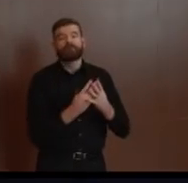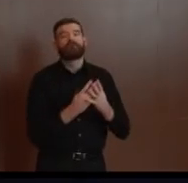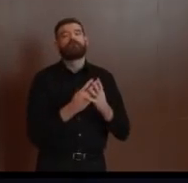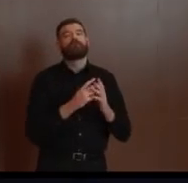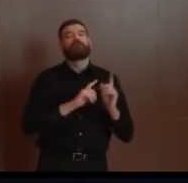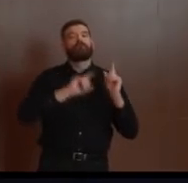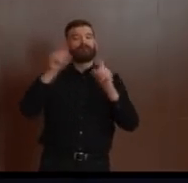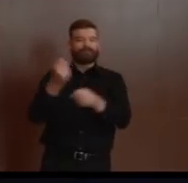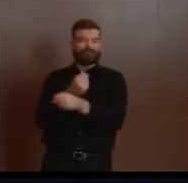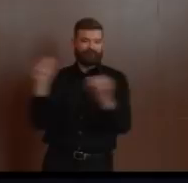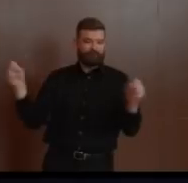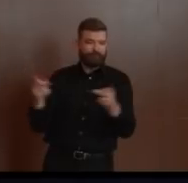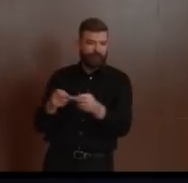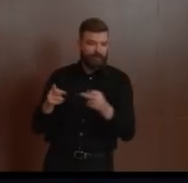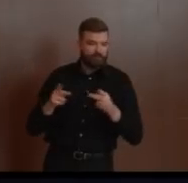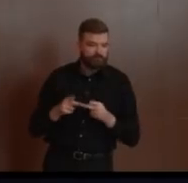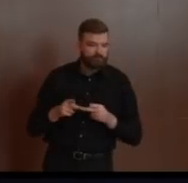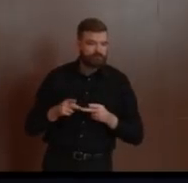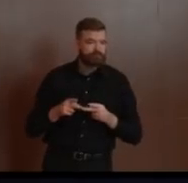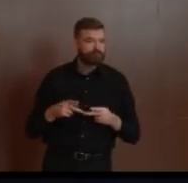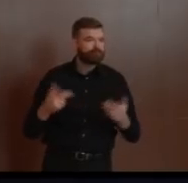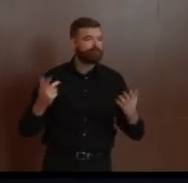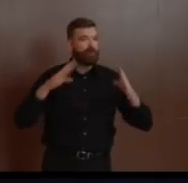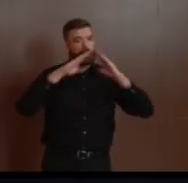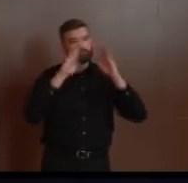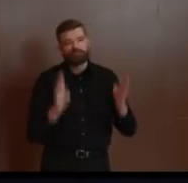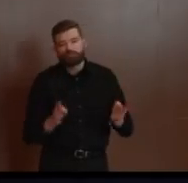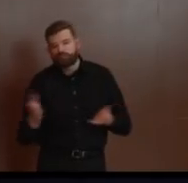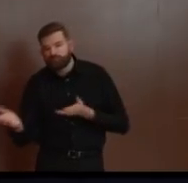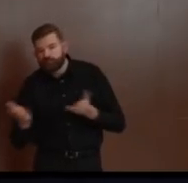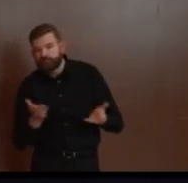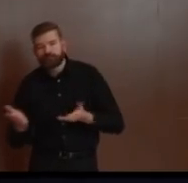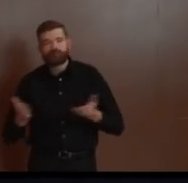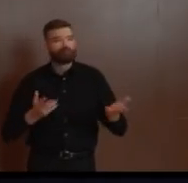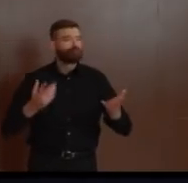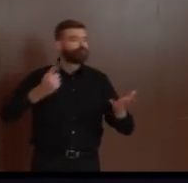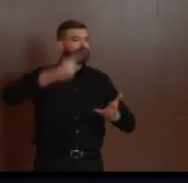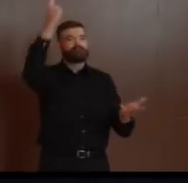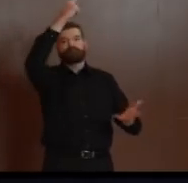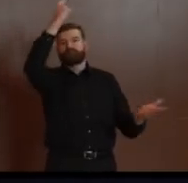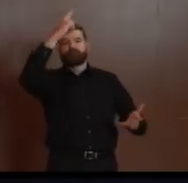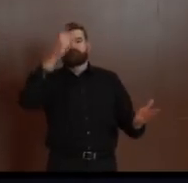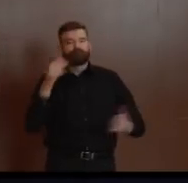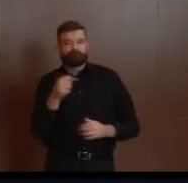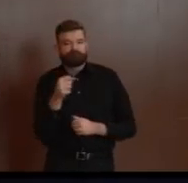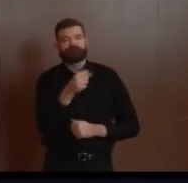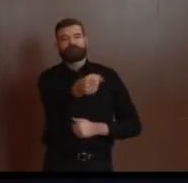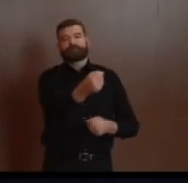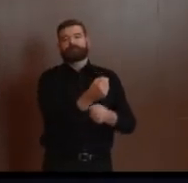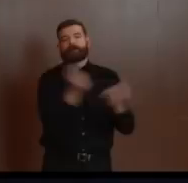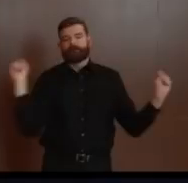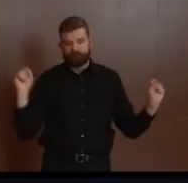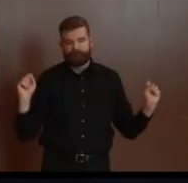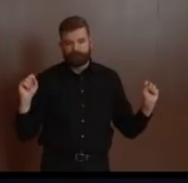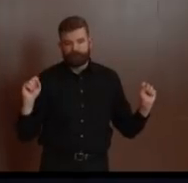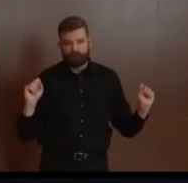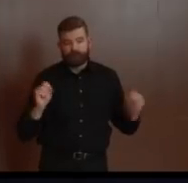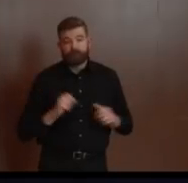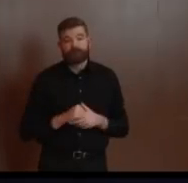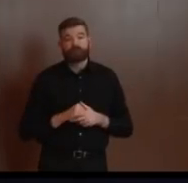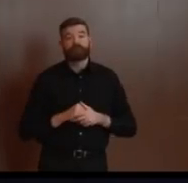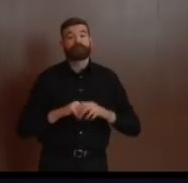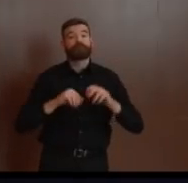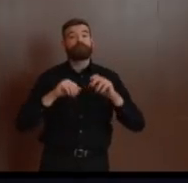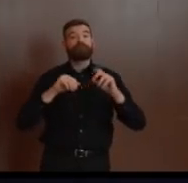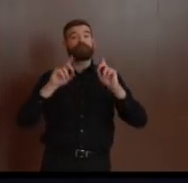We've been in contact with Human Services Commissioner Carol Johnson, who's agreed to help wherever possible so that inmates who need access to